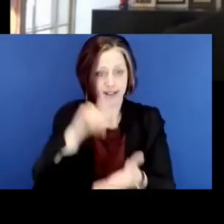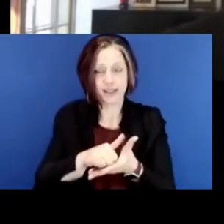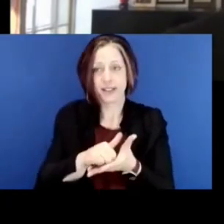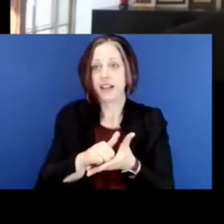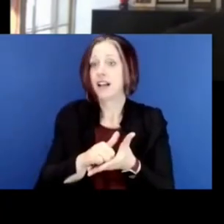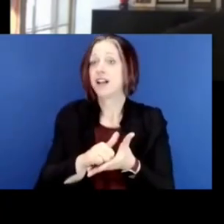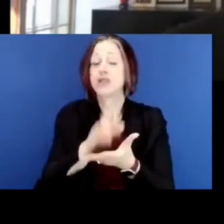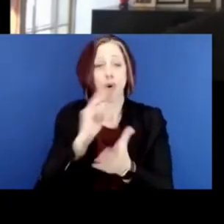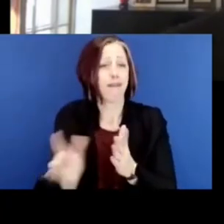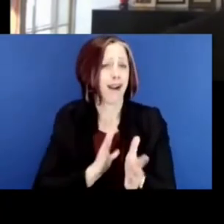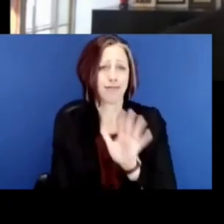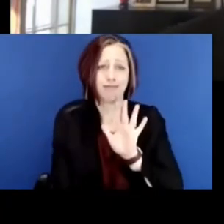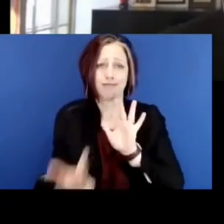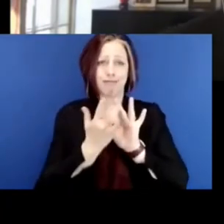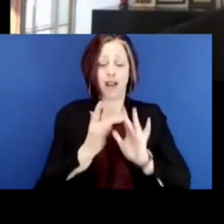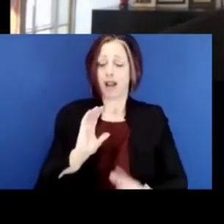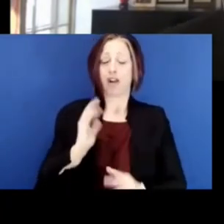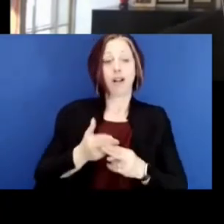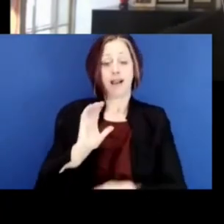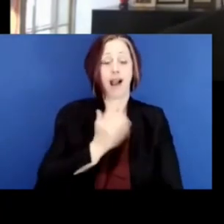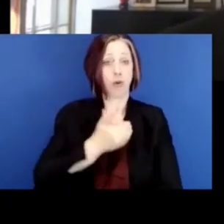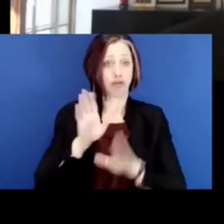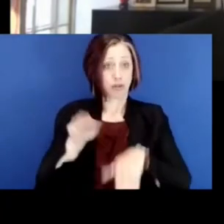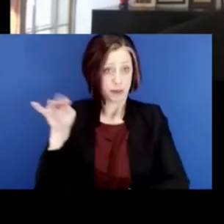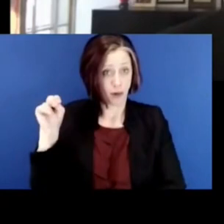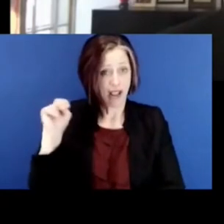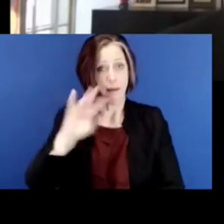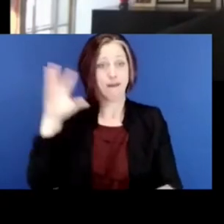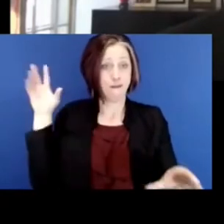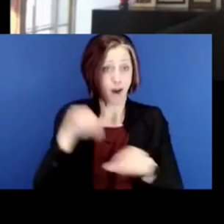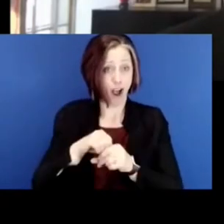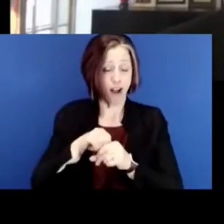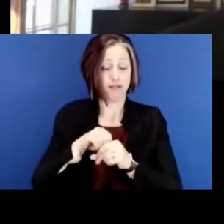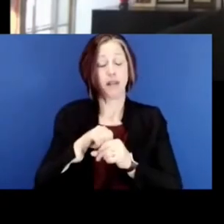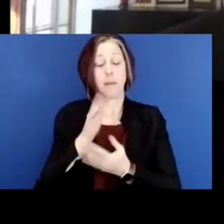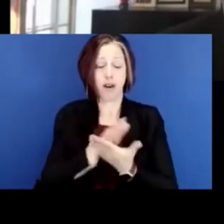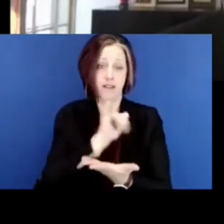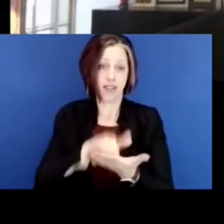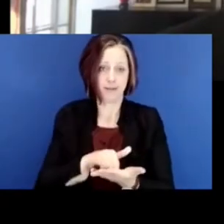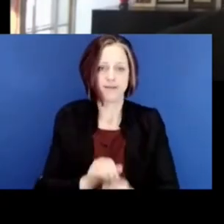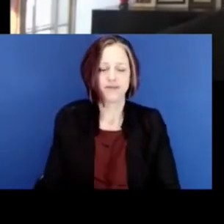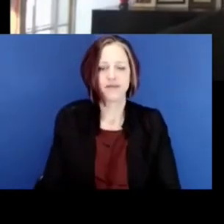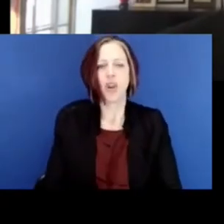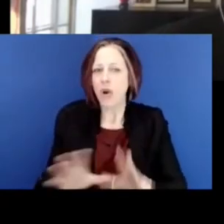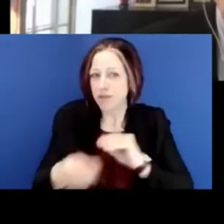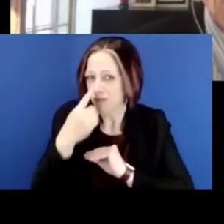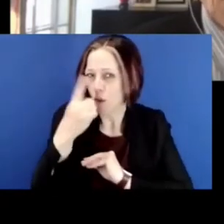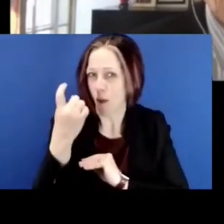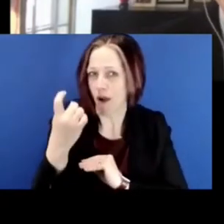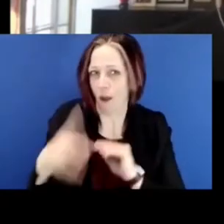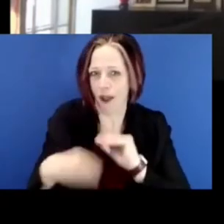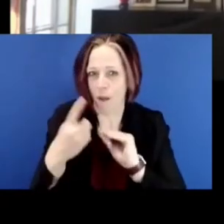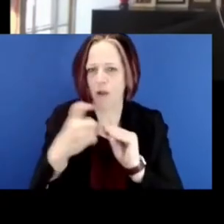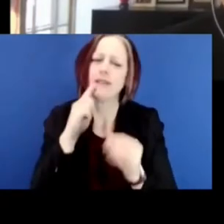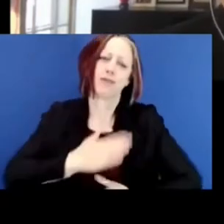could reach out to Our Children Minnesota and participate alongside and as part of that. You know, can I add one more thing? Just, I really